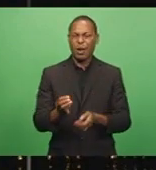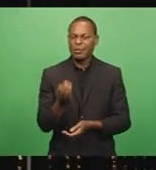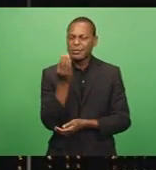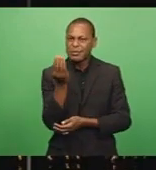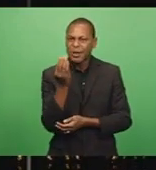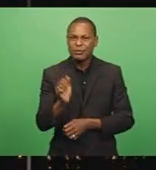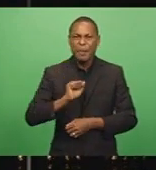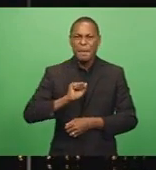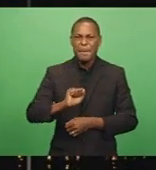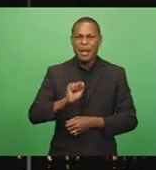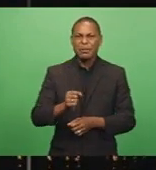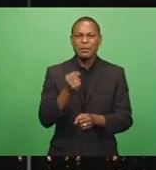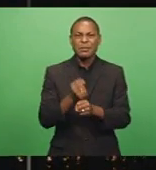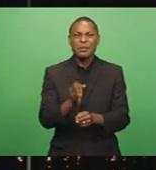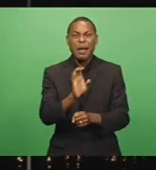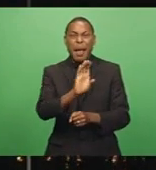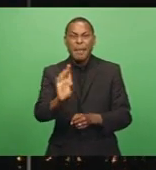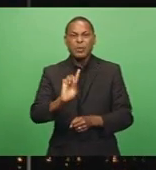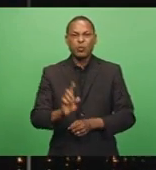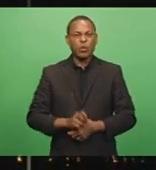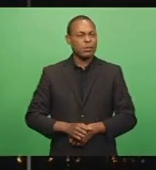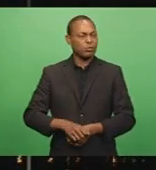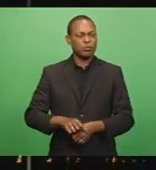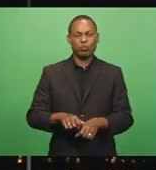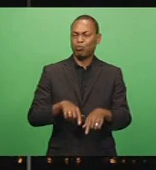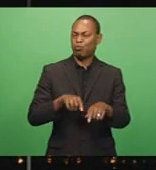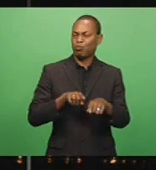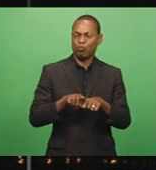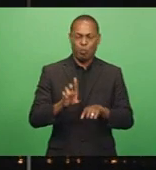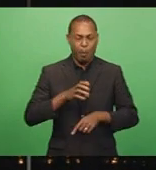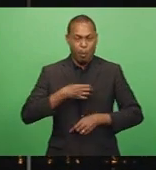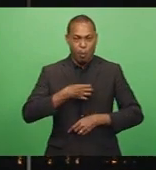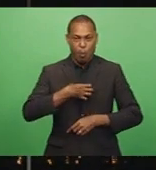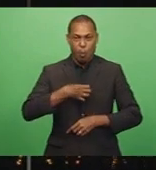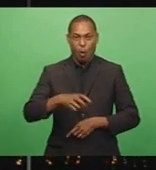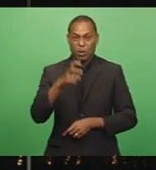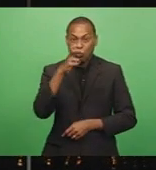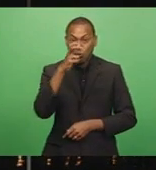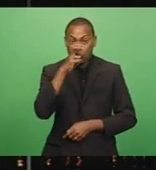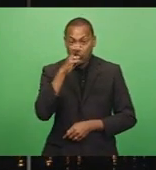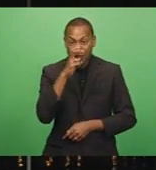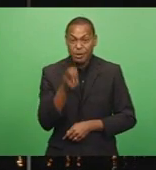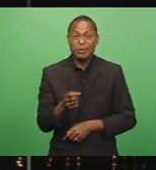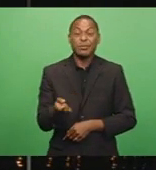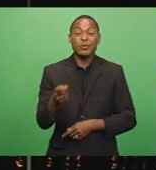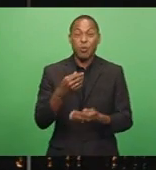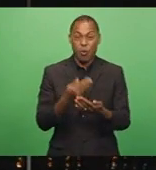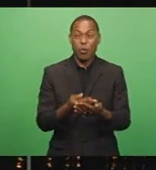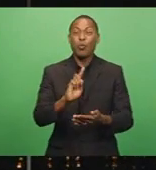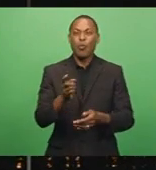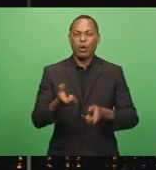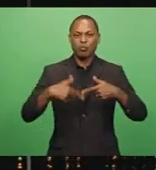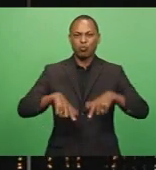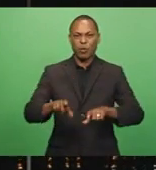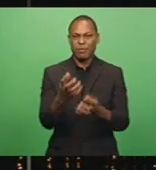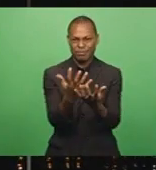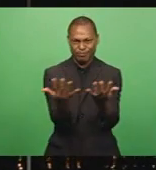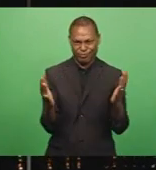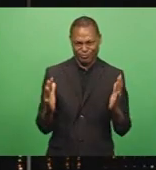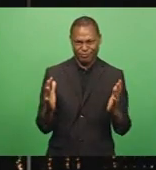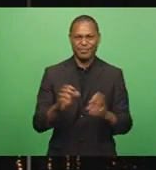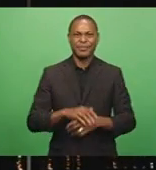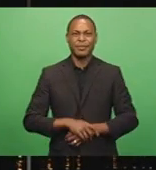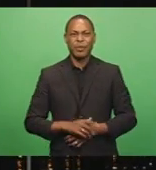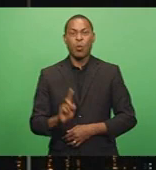more stern with the behavior of the traveling public that can endanger others' lives. The LTA says, drivers are